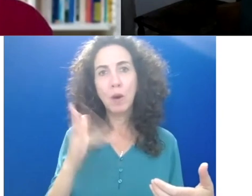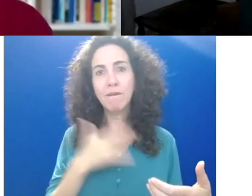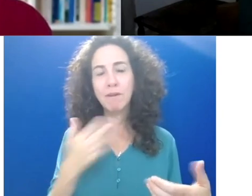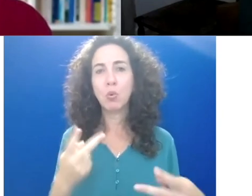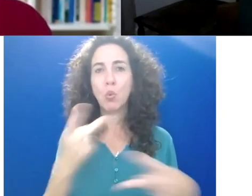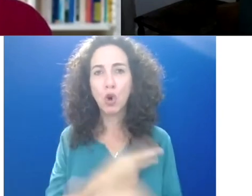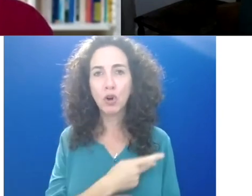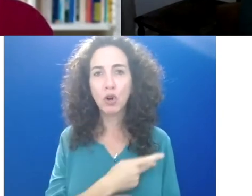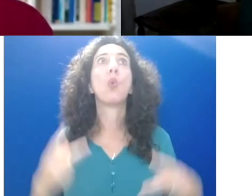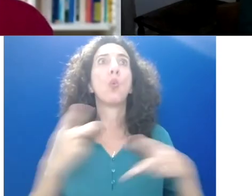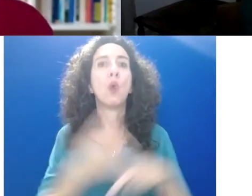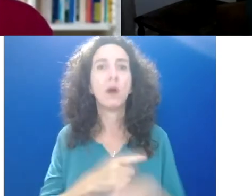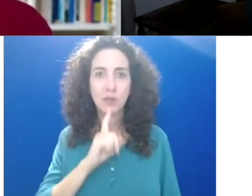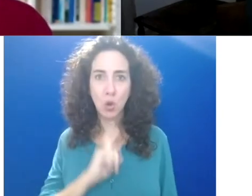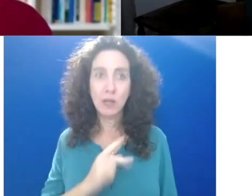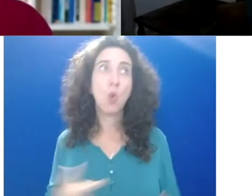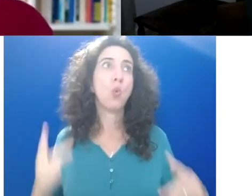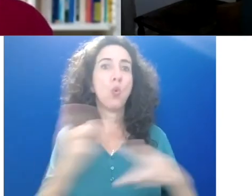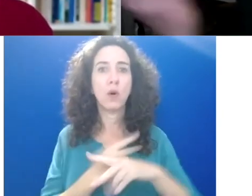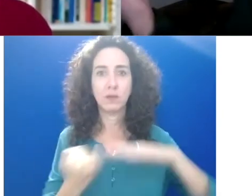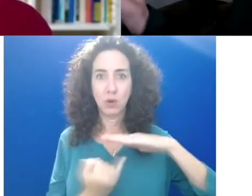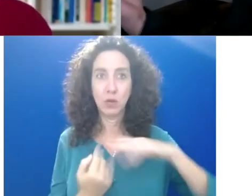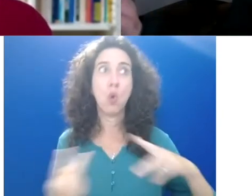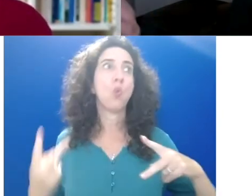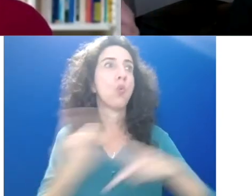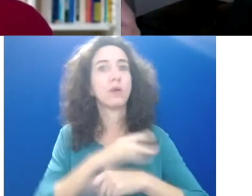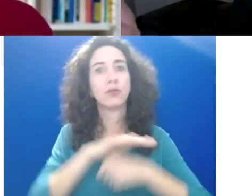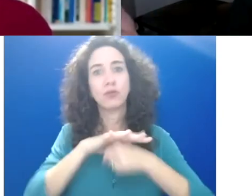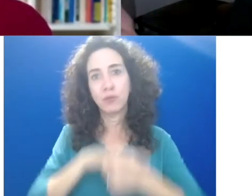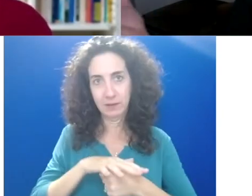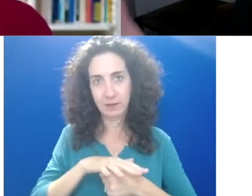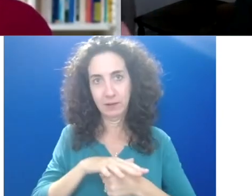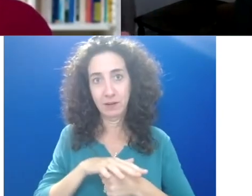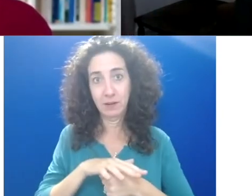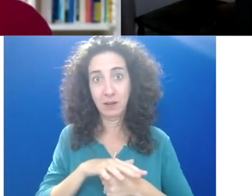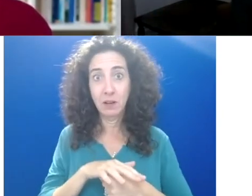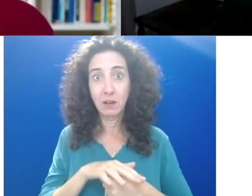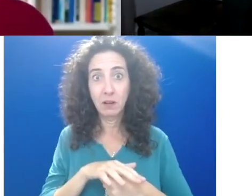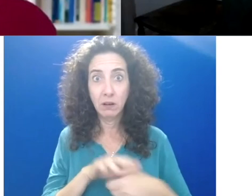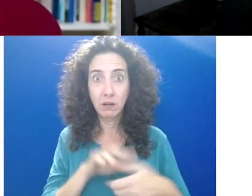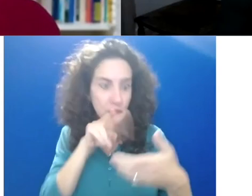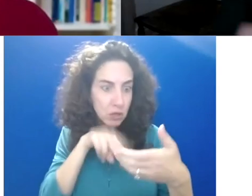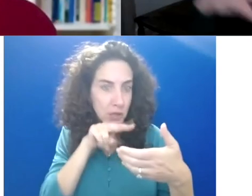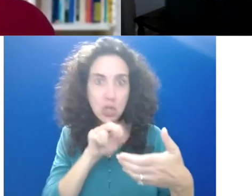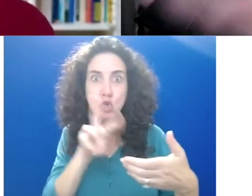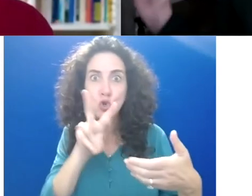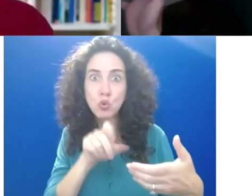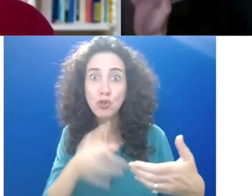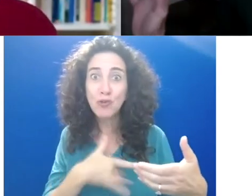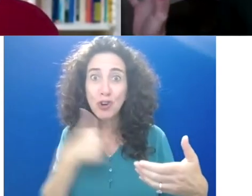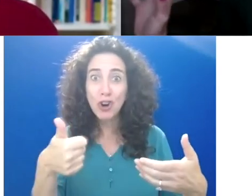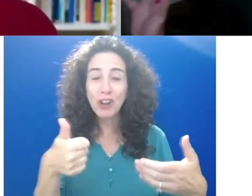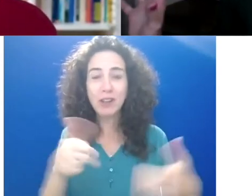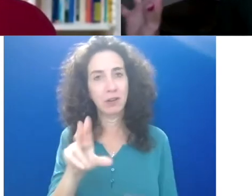more lonely and isolated, more anxious and stressed. Like, when's the last time the news made you feel good, guys? You know, but if you start